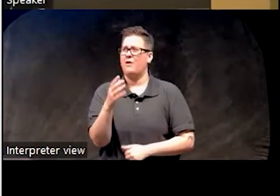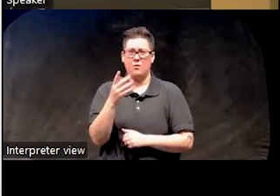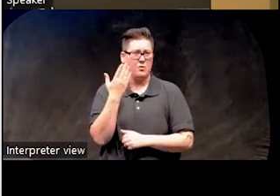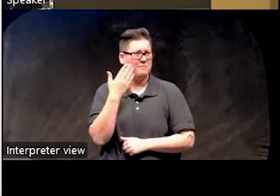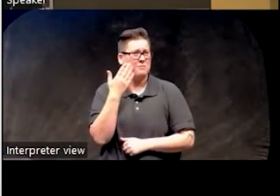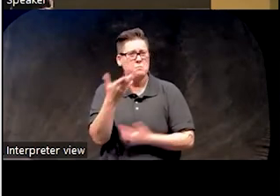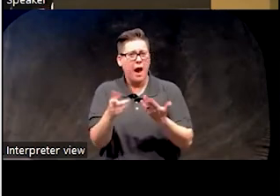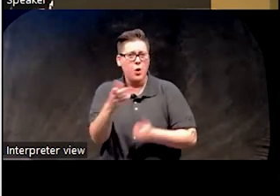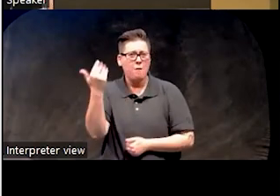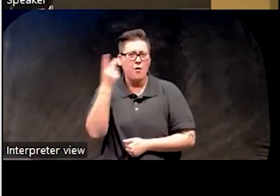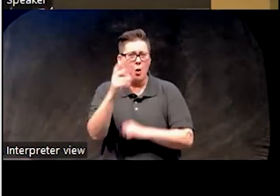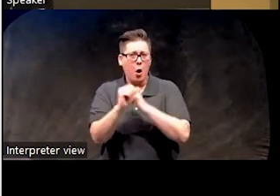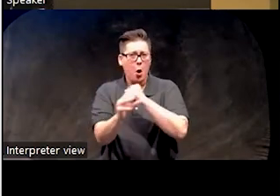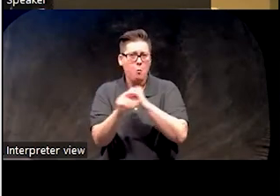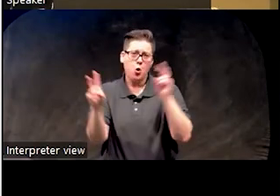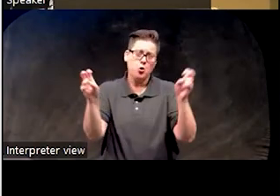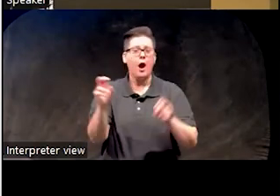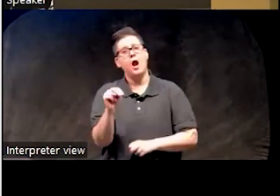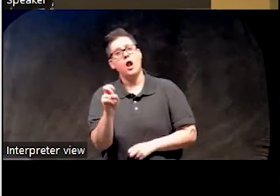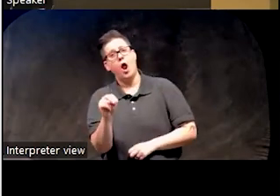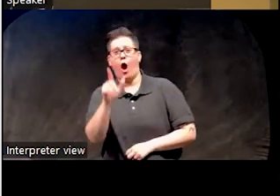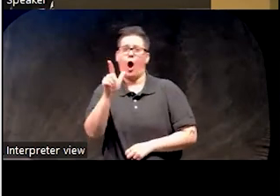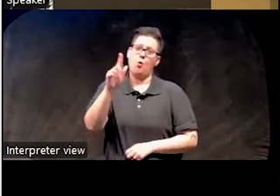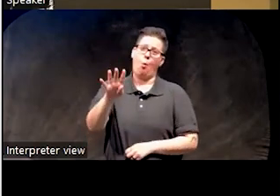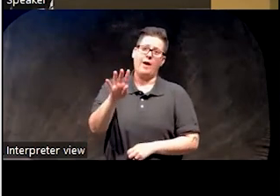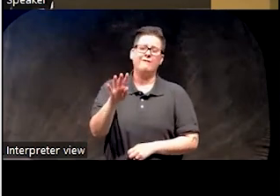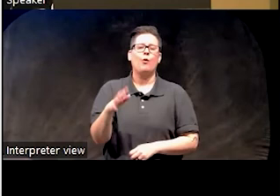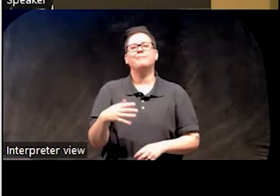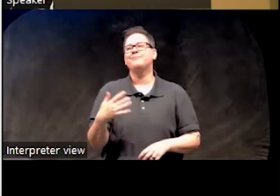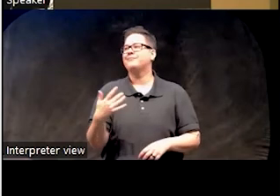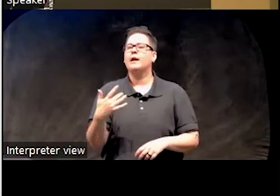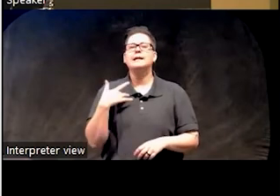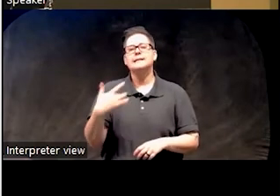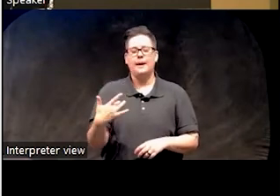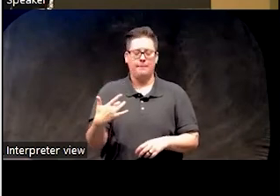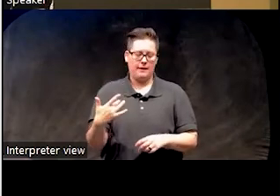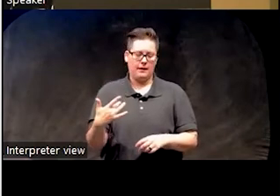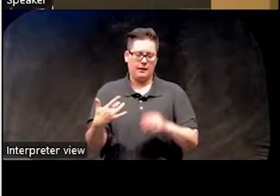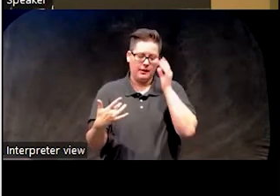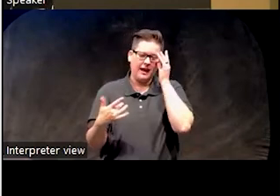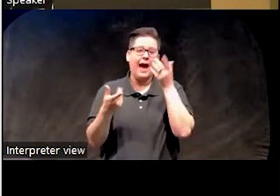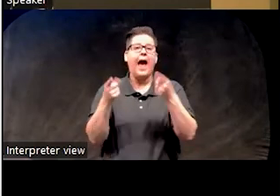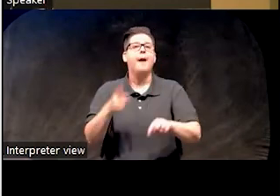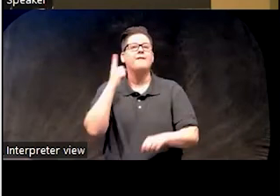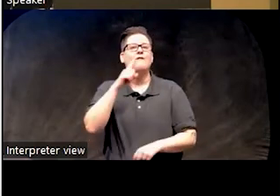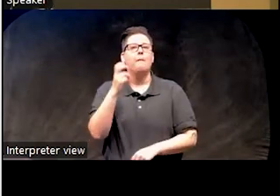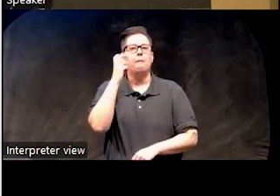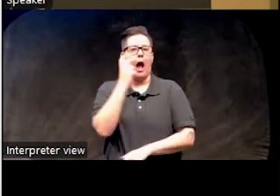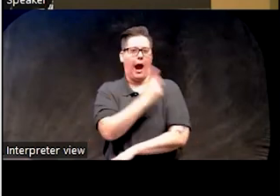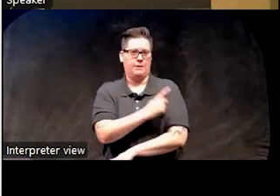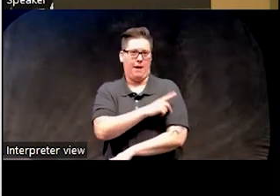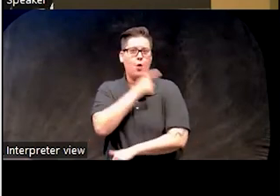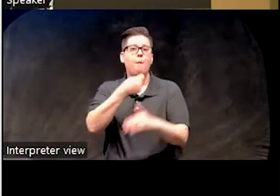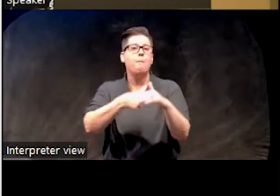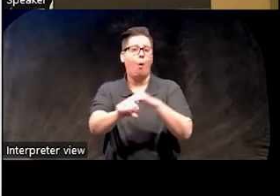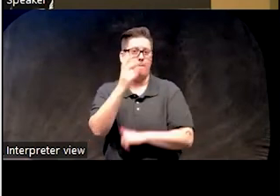anymore, but at one point you probably saw the commercials. Non-24 is usually seen in congenitally blind patients because they don't, aren't